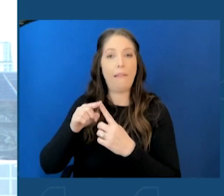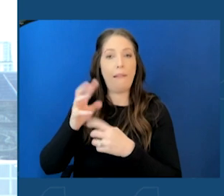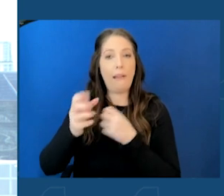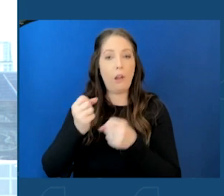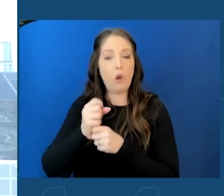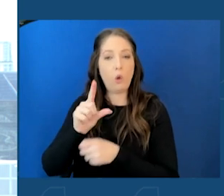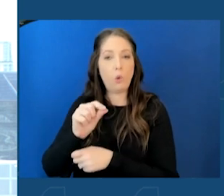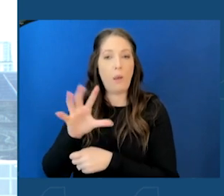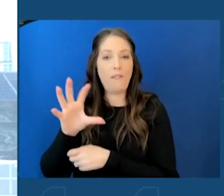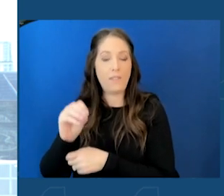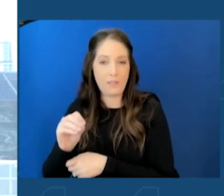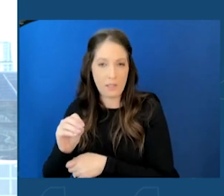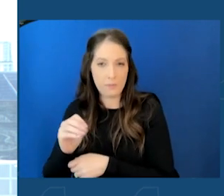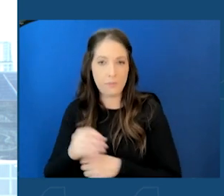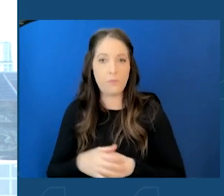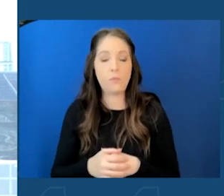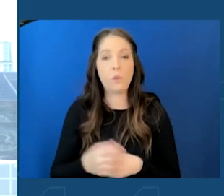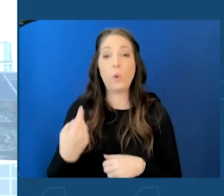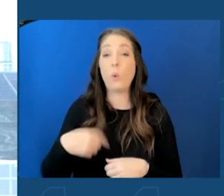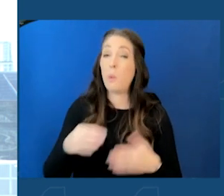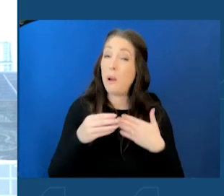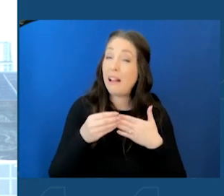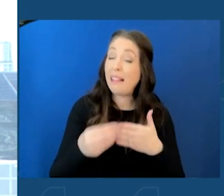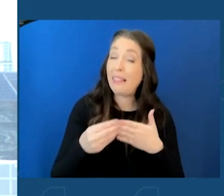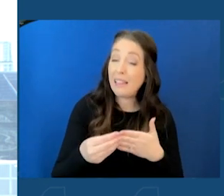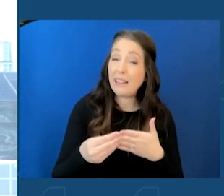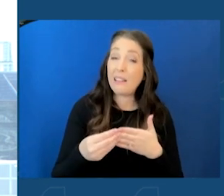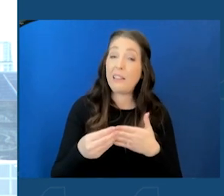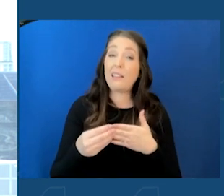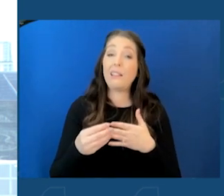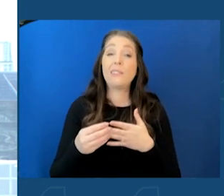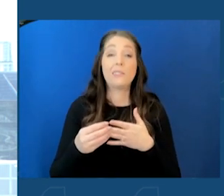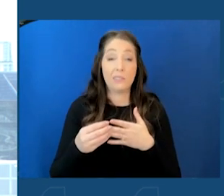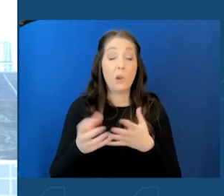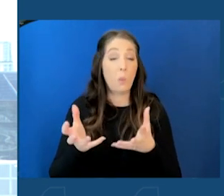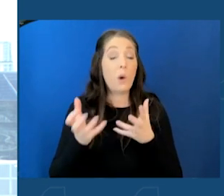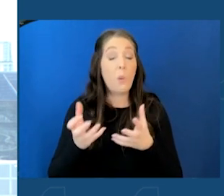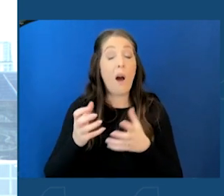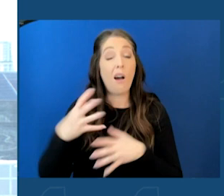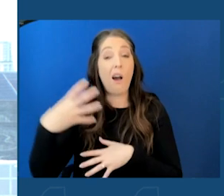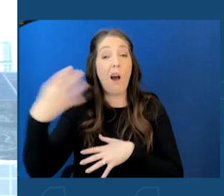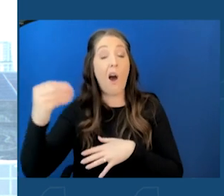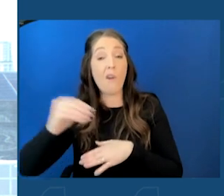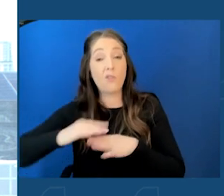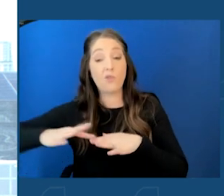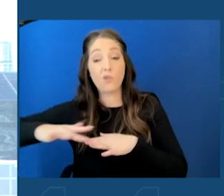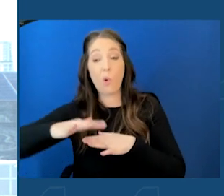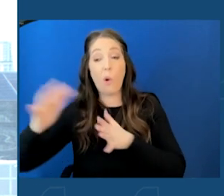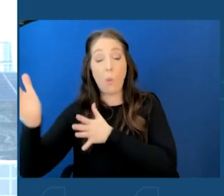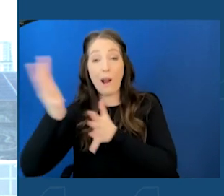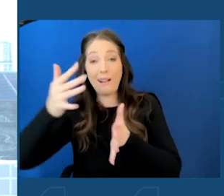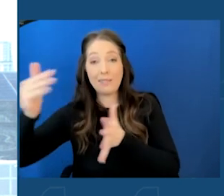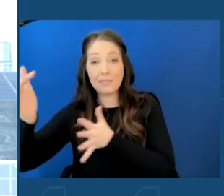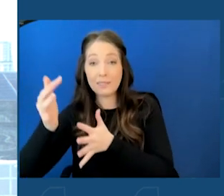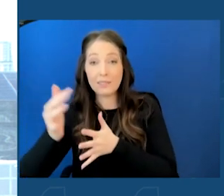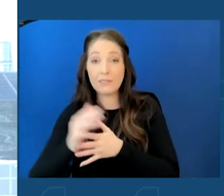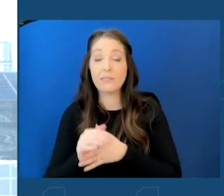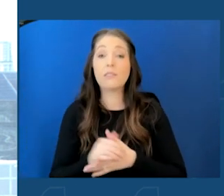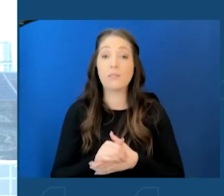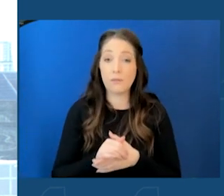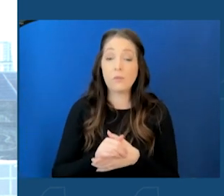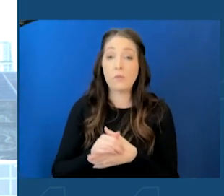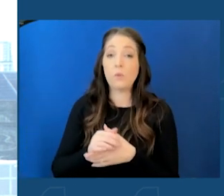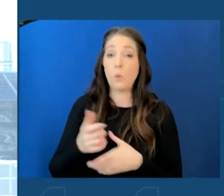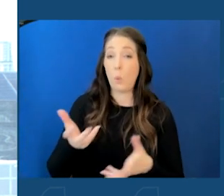especially, not only, but especially into offshore wind. And we are positioning New Jersey to be the focal point for offshore